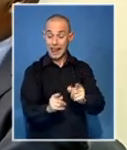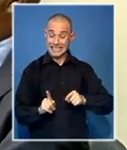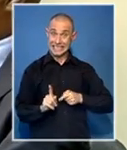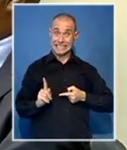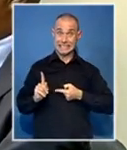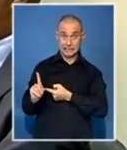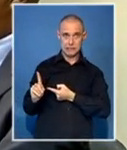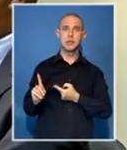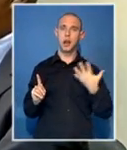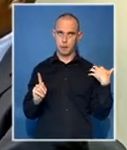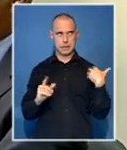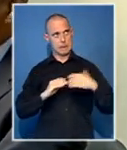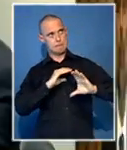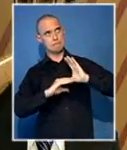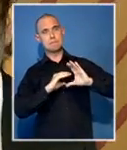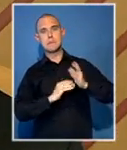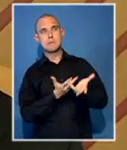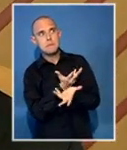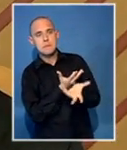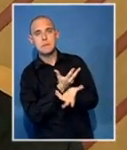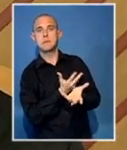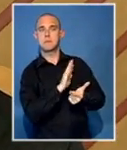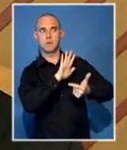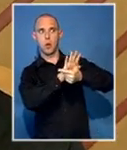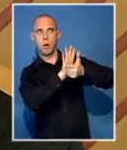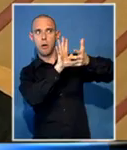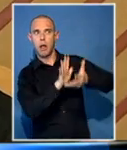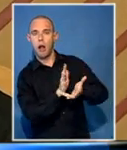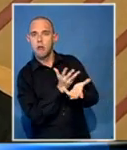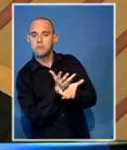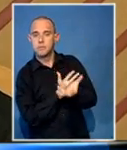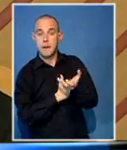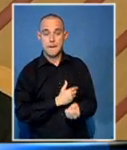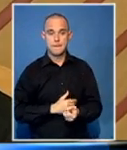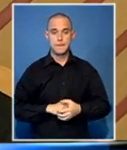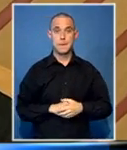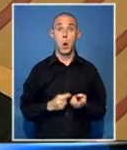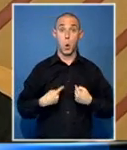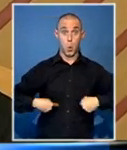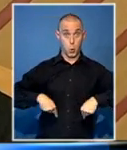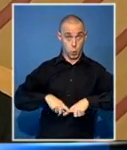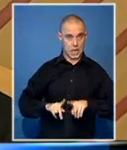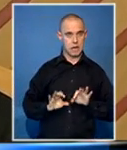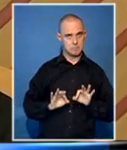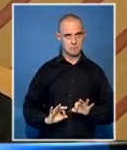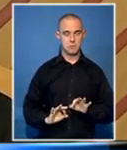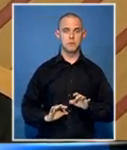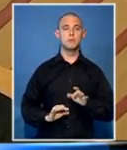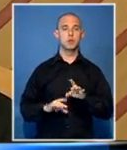advice. We're looking at that. We have contacted the chair of the SABC board